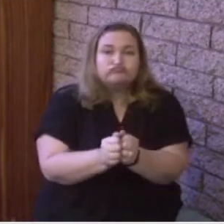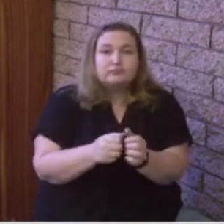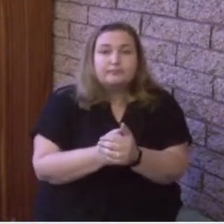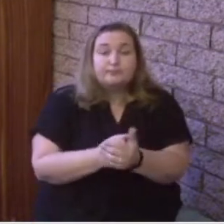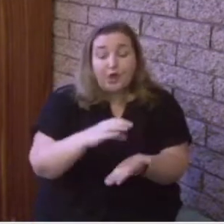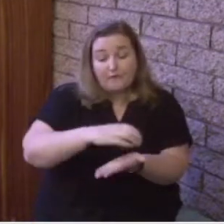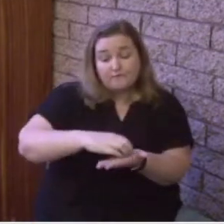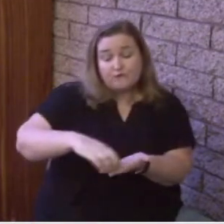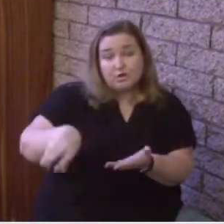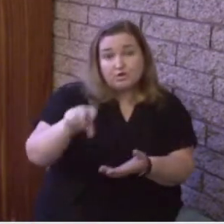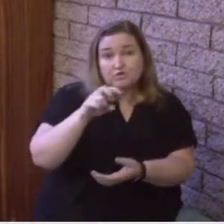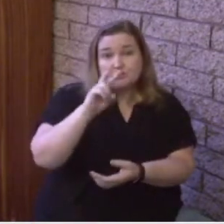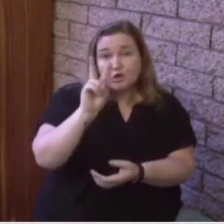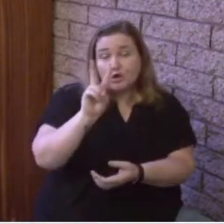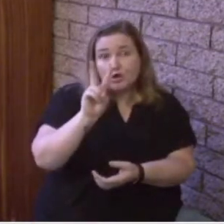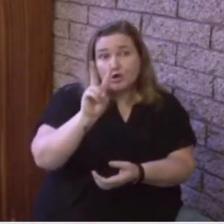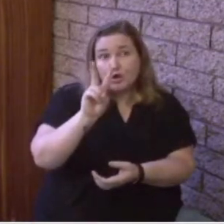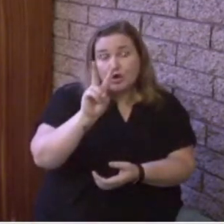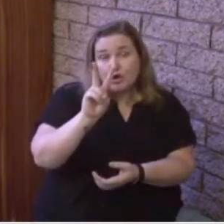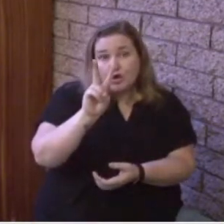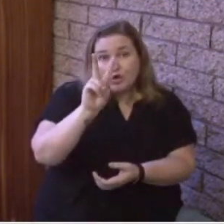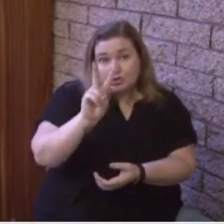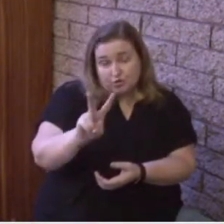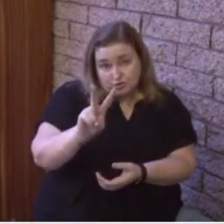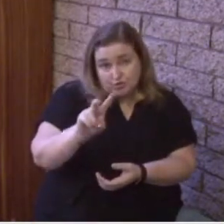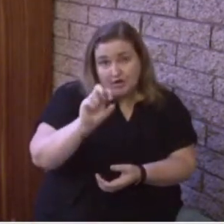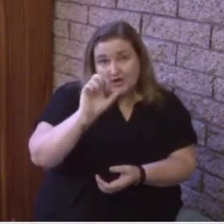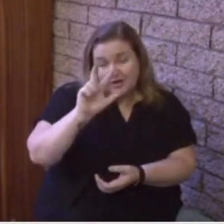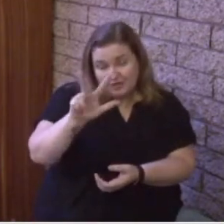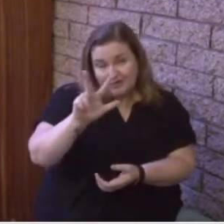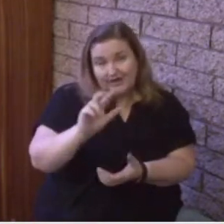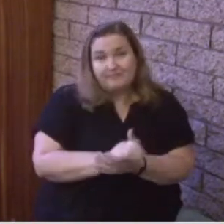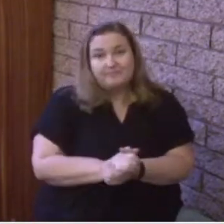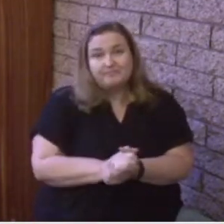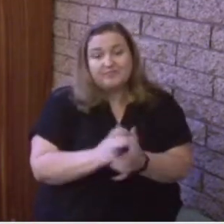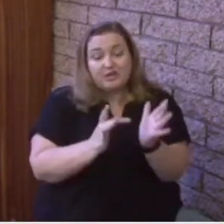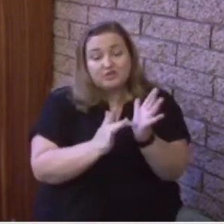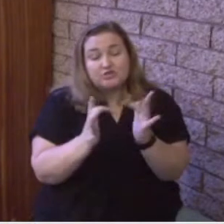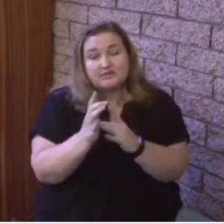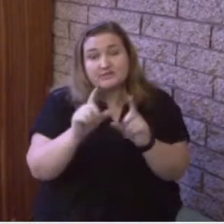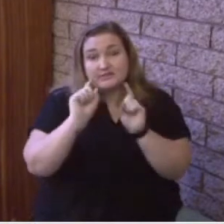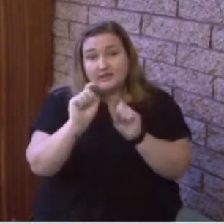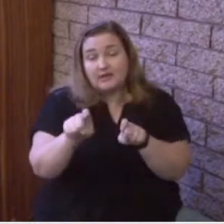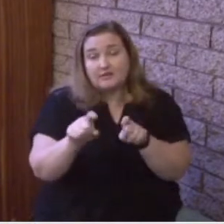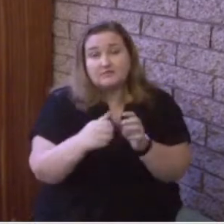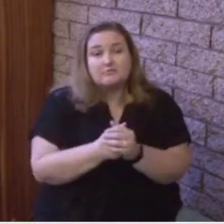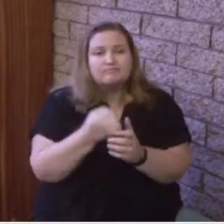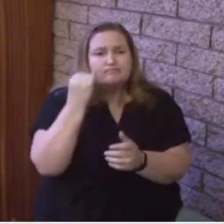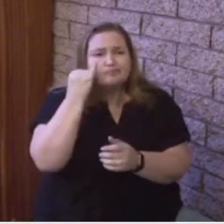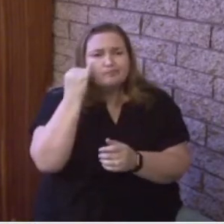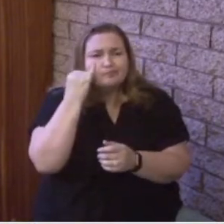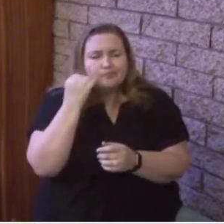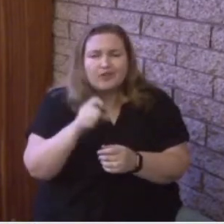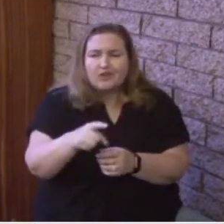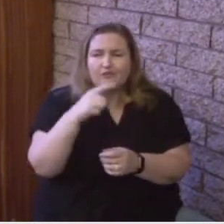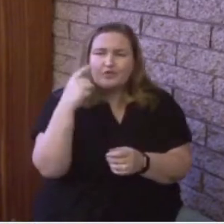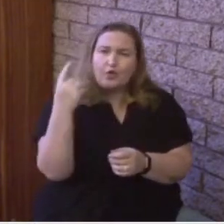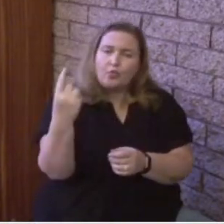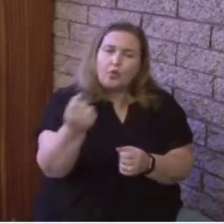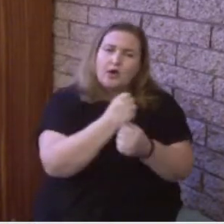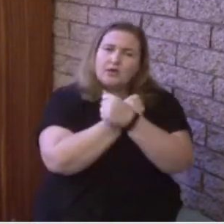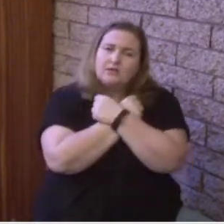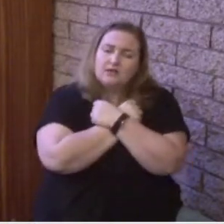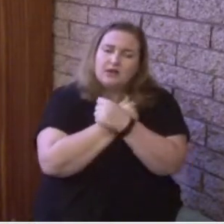Jesus' answer is this, if anyone loves me, he will keep my word, and my